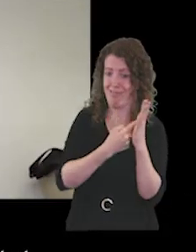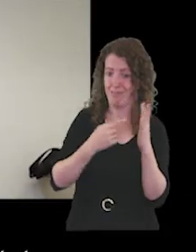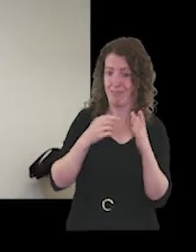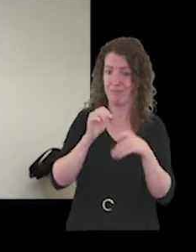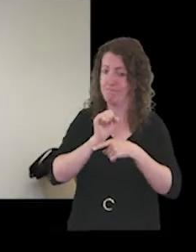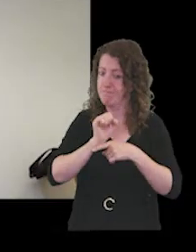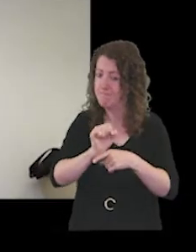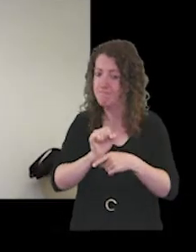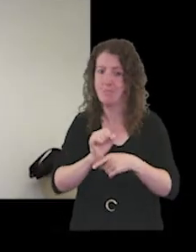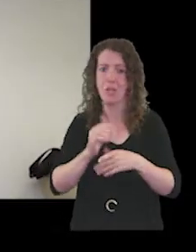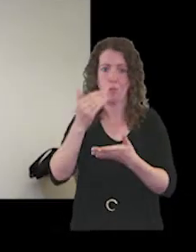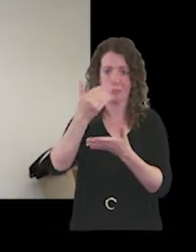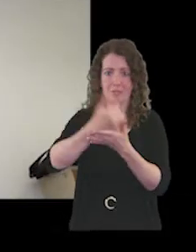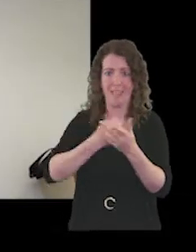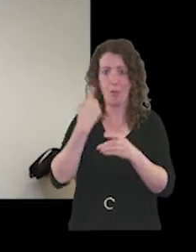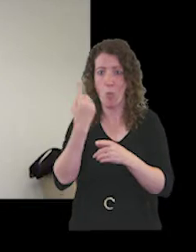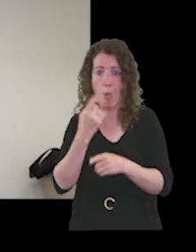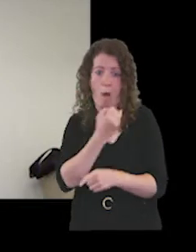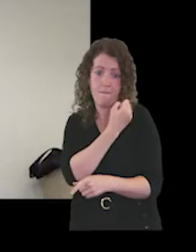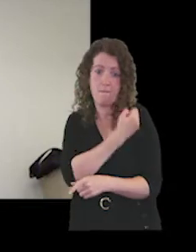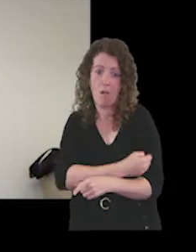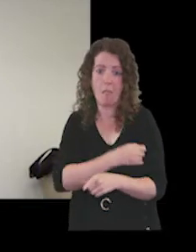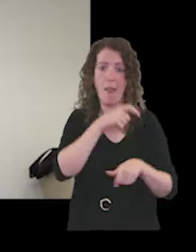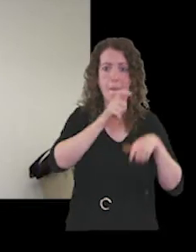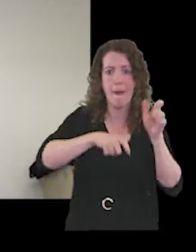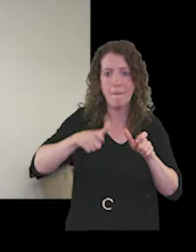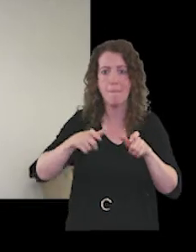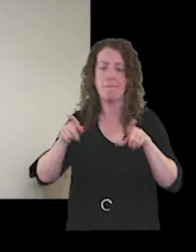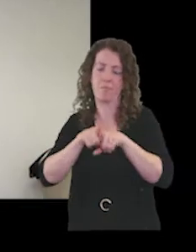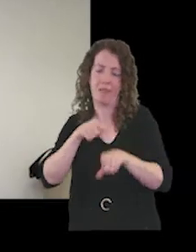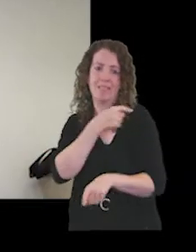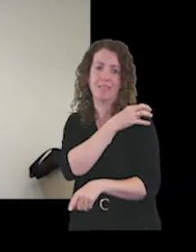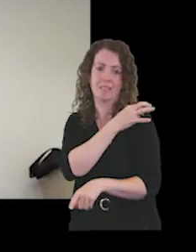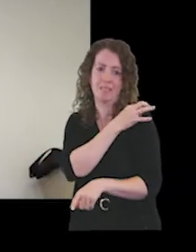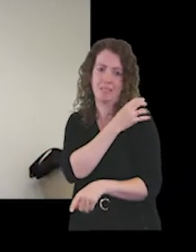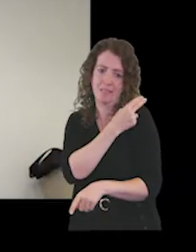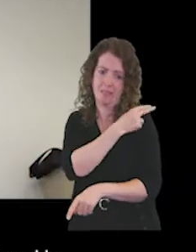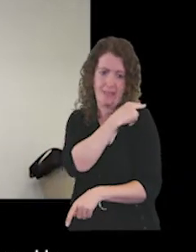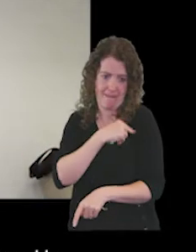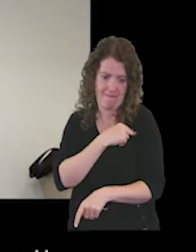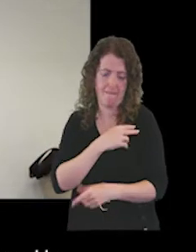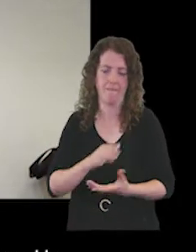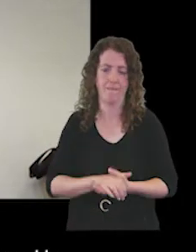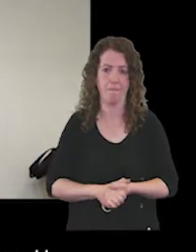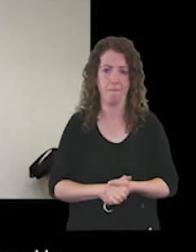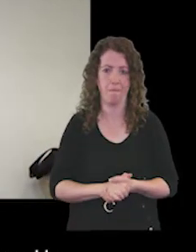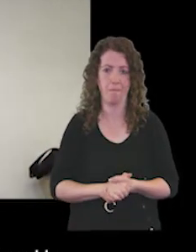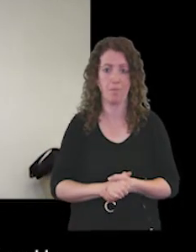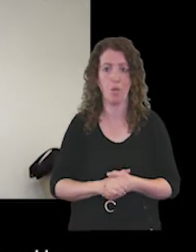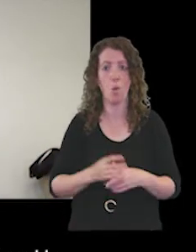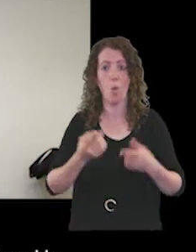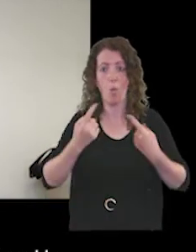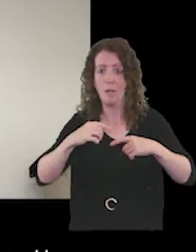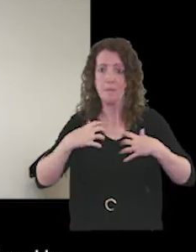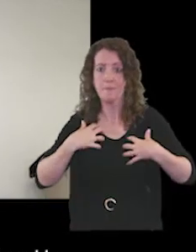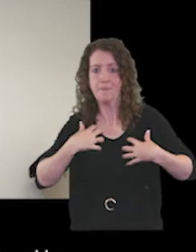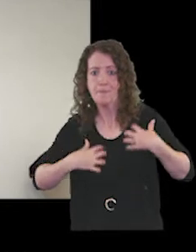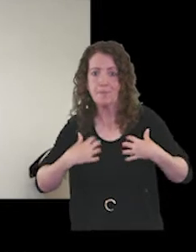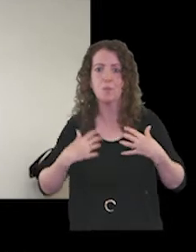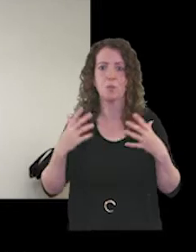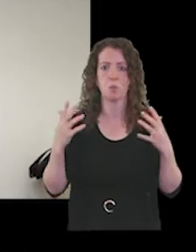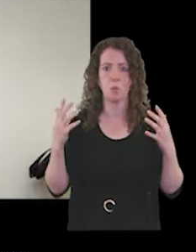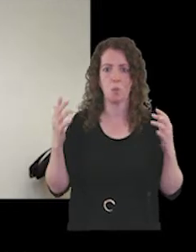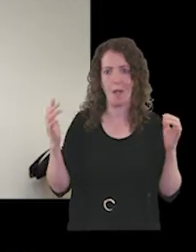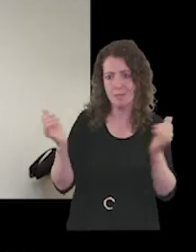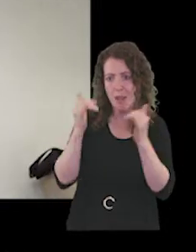patients and to look after our staff who care for them. So we look forward to being able to celebrate the achievements